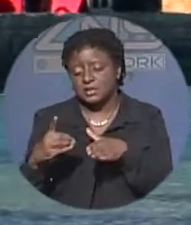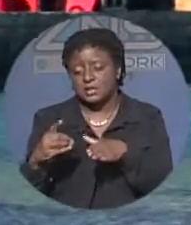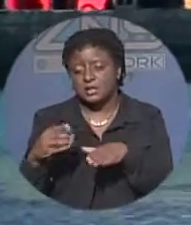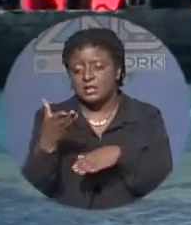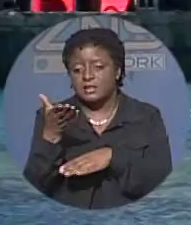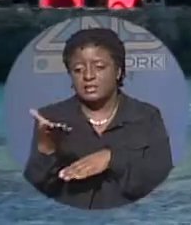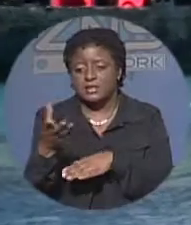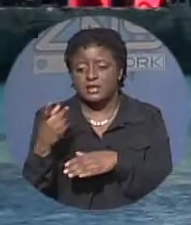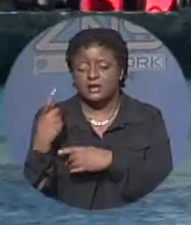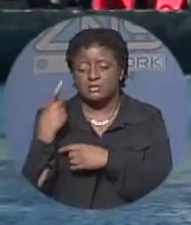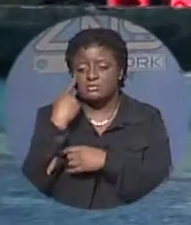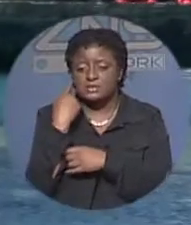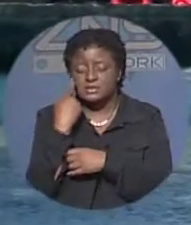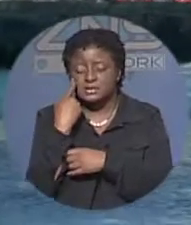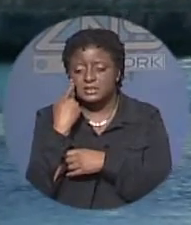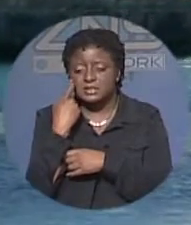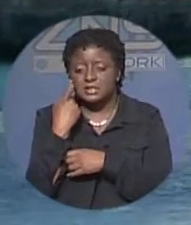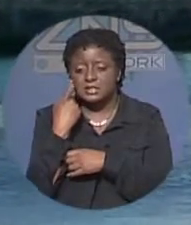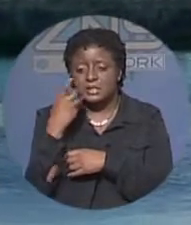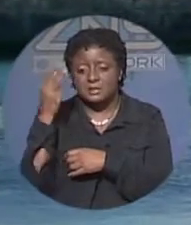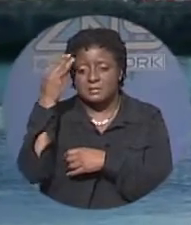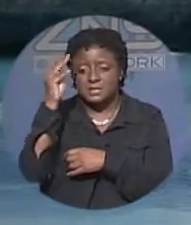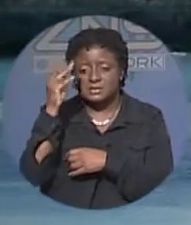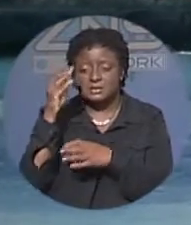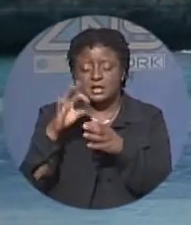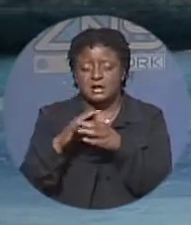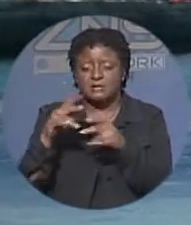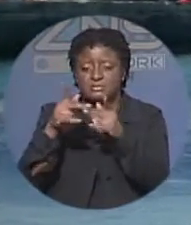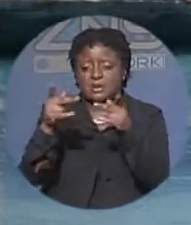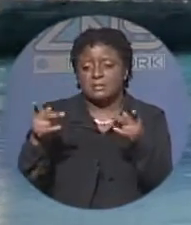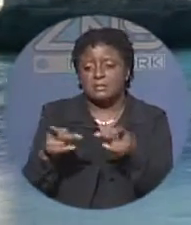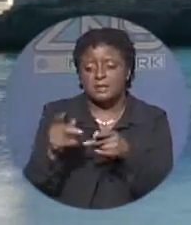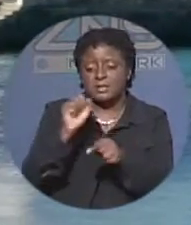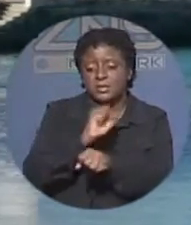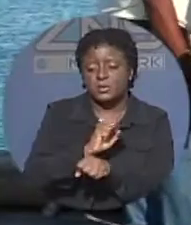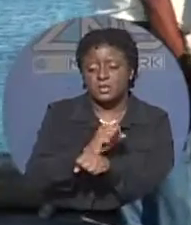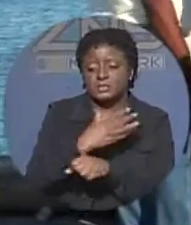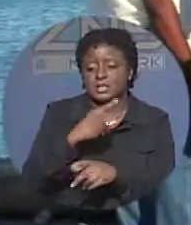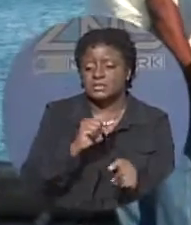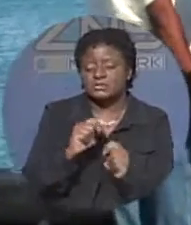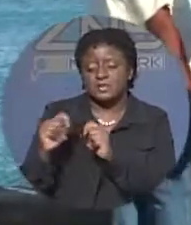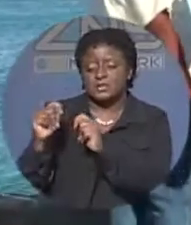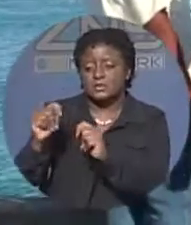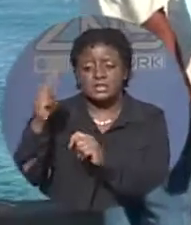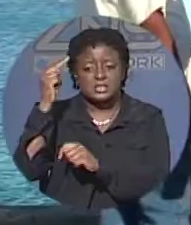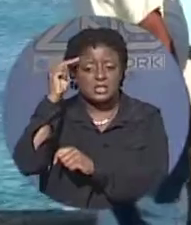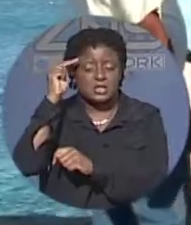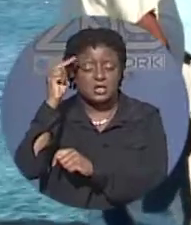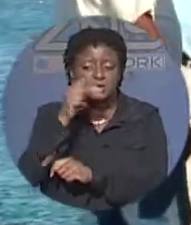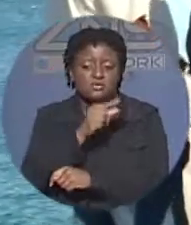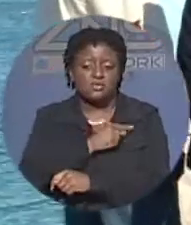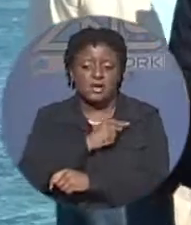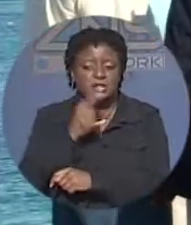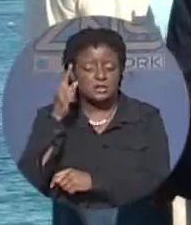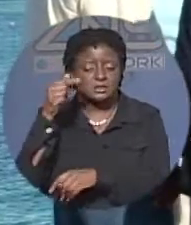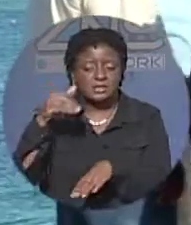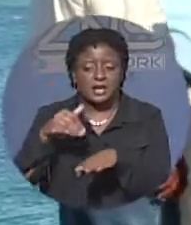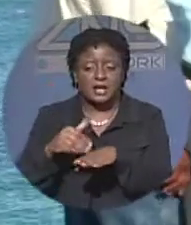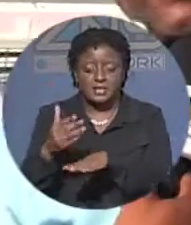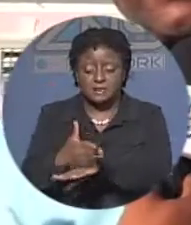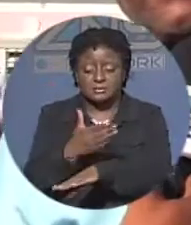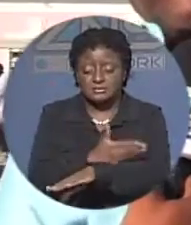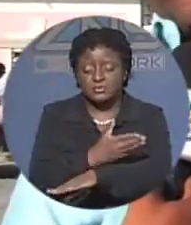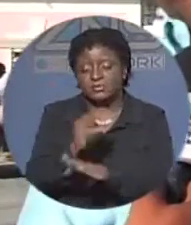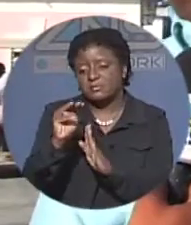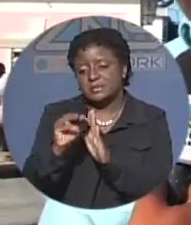recently with his team of engineers minister of public works and transport nico grant looked at the improvements to be made you would